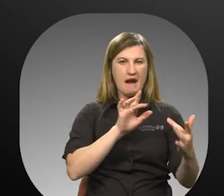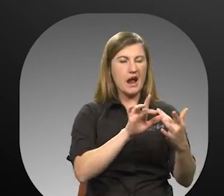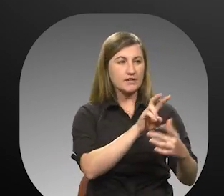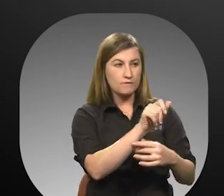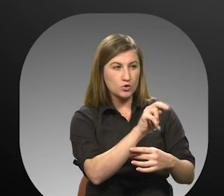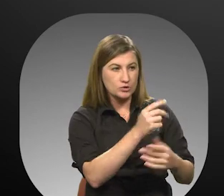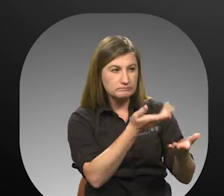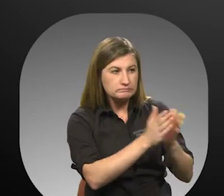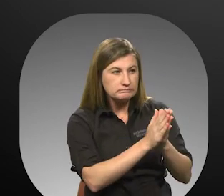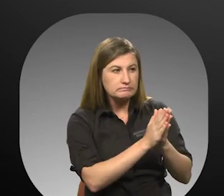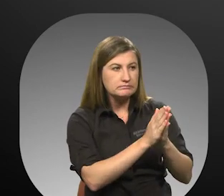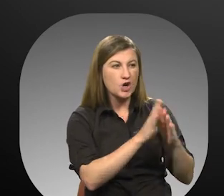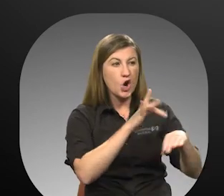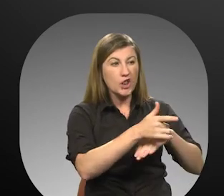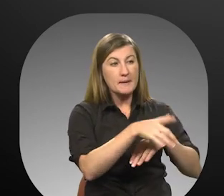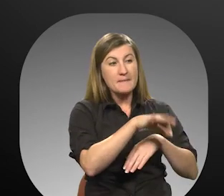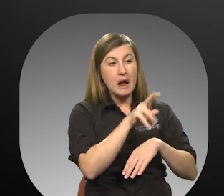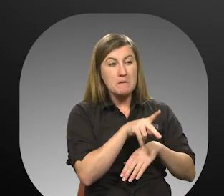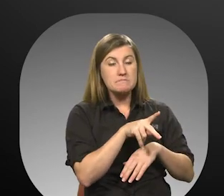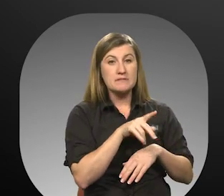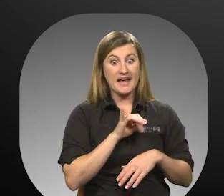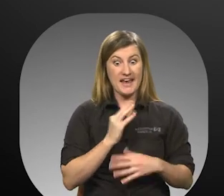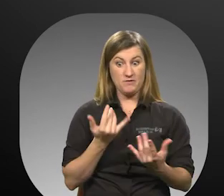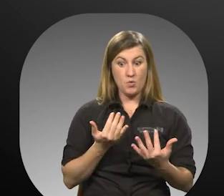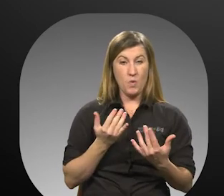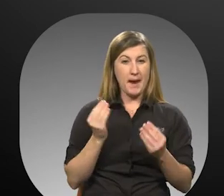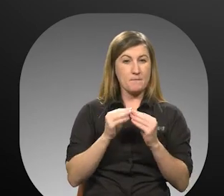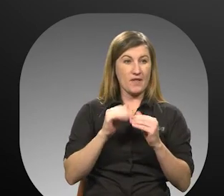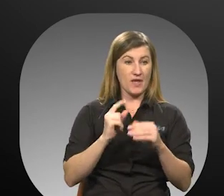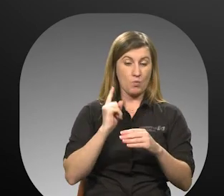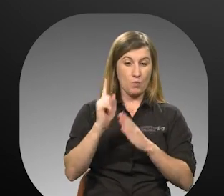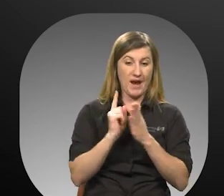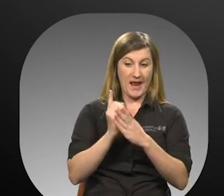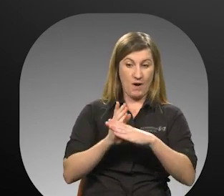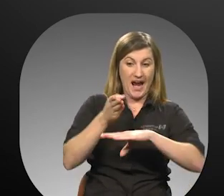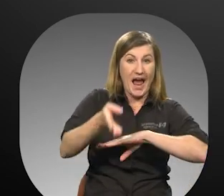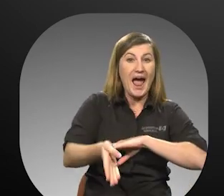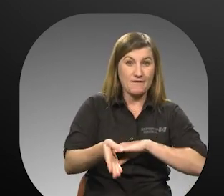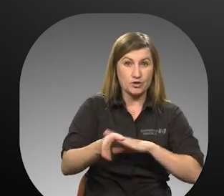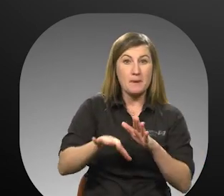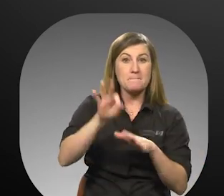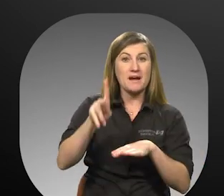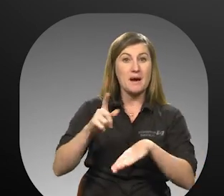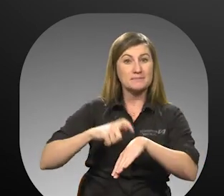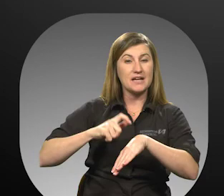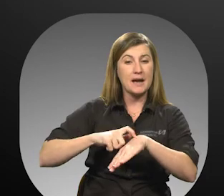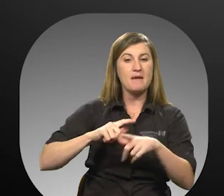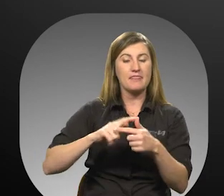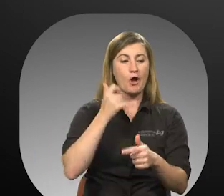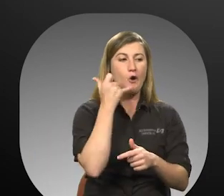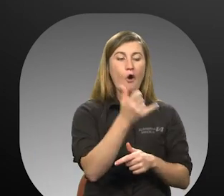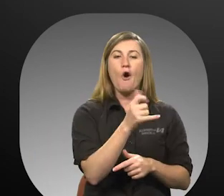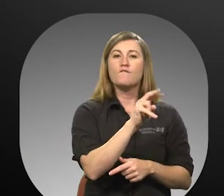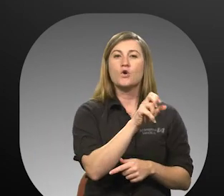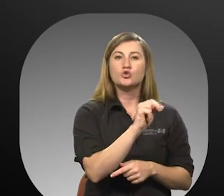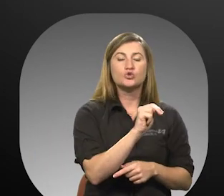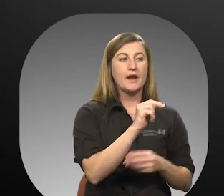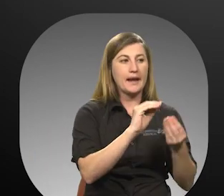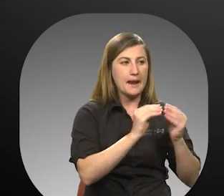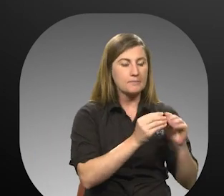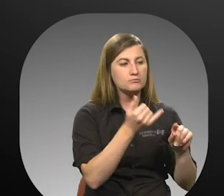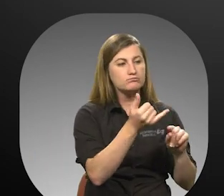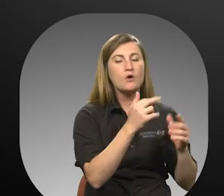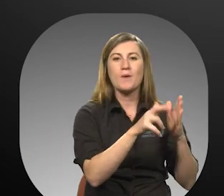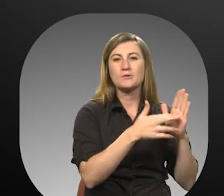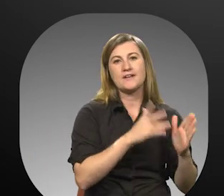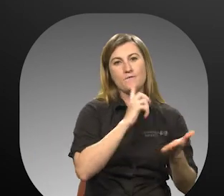Votran to request an earlier pickup. If you wait more than one hour after your scheduled pickup time, call the Votran customer service number and a